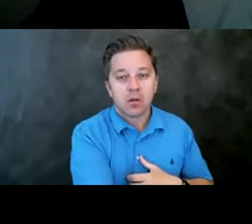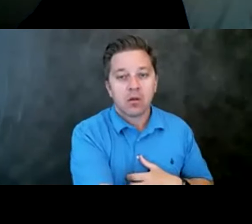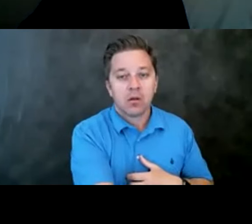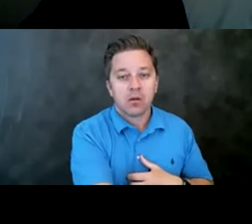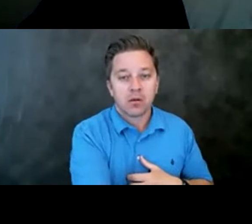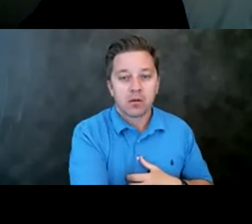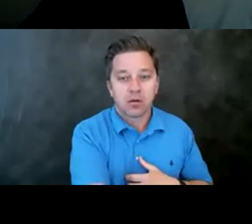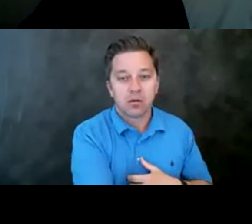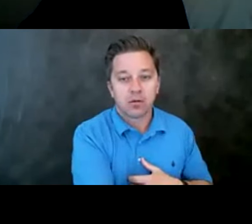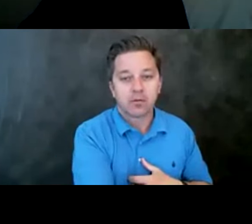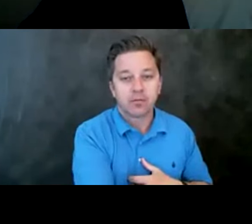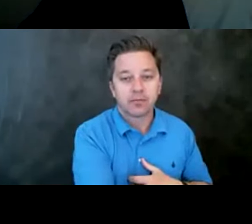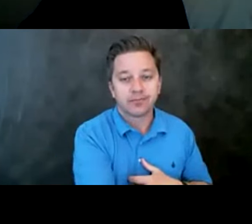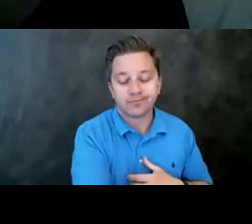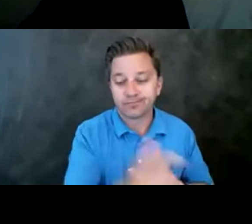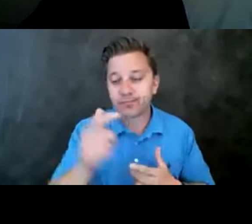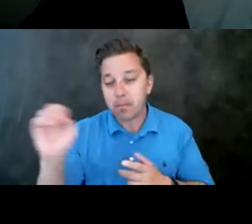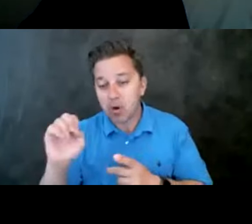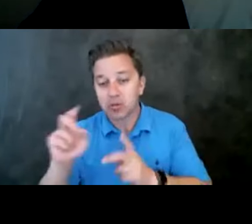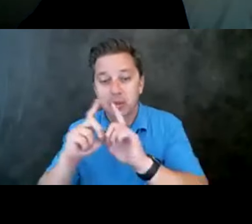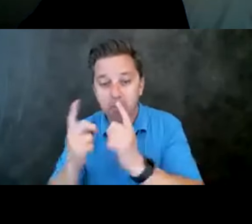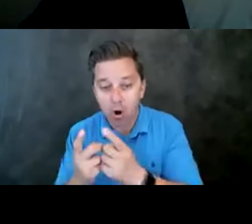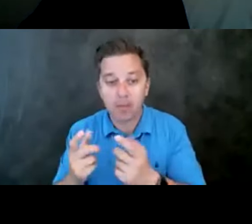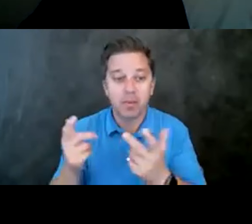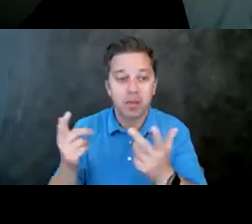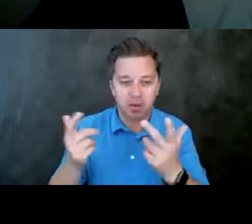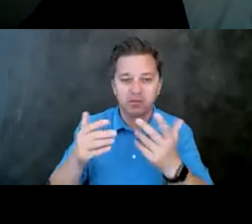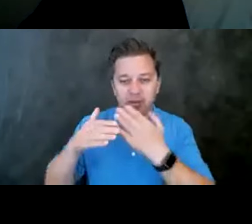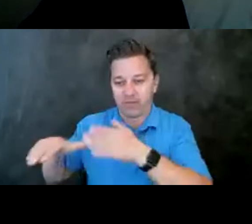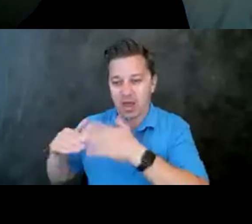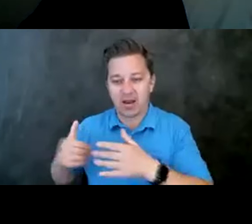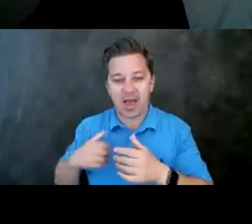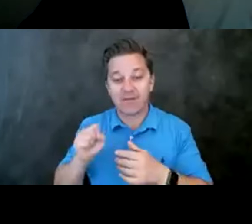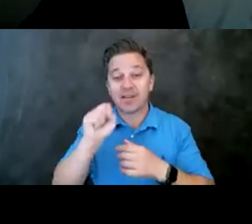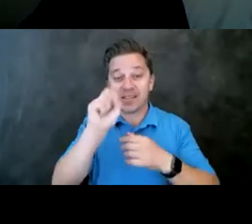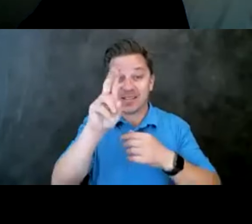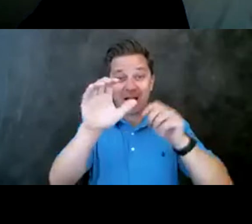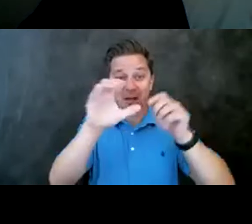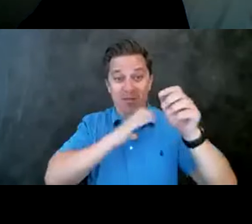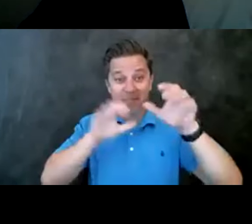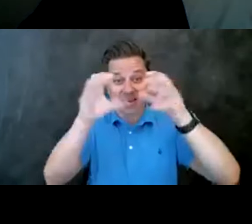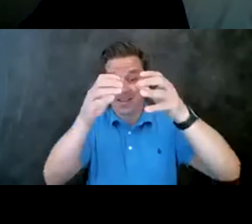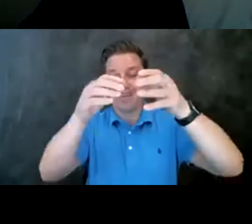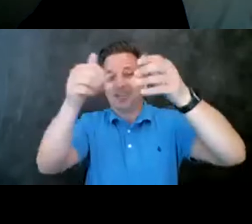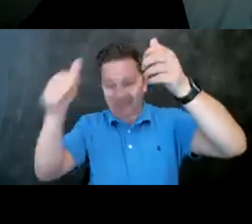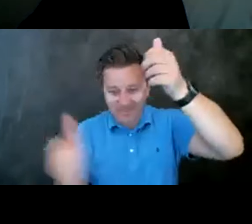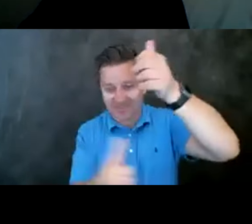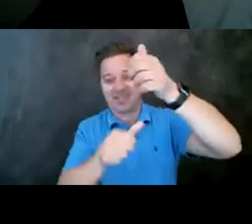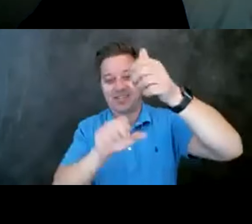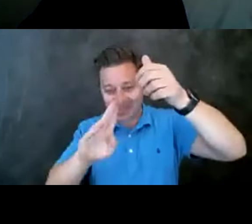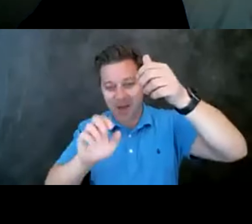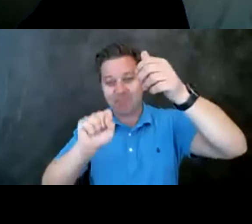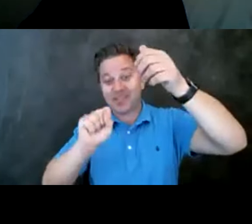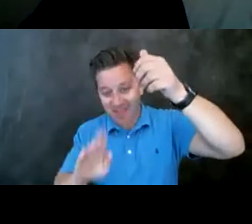um, emergency departments. We've kind of divided into what we call sub subcommittees, um, looking at, um, um, regional